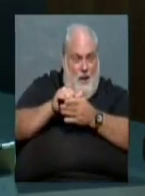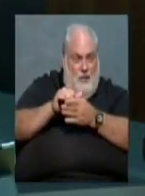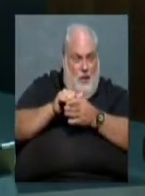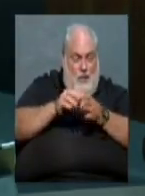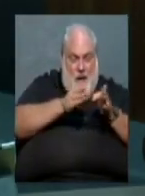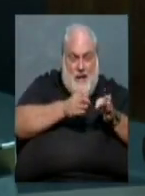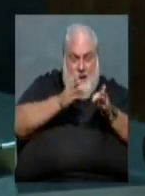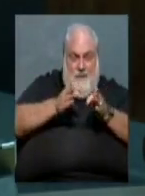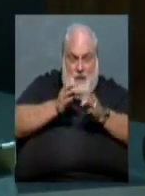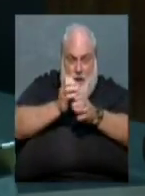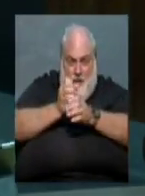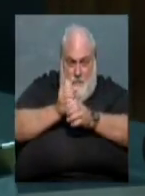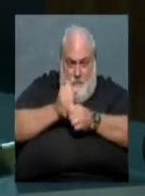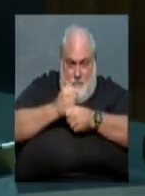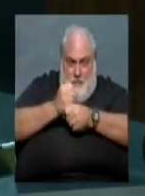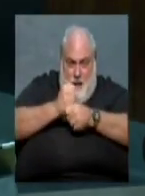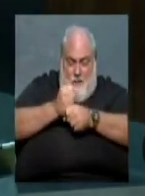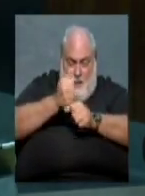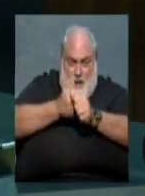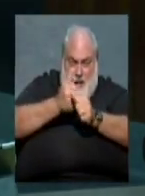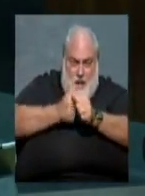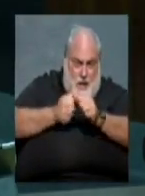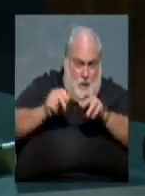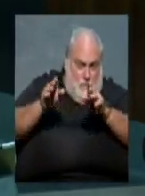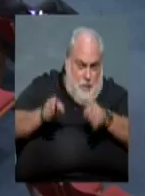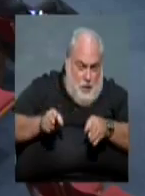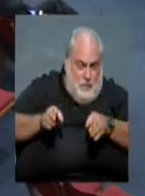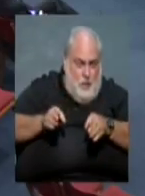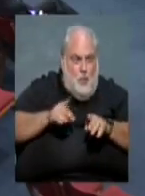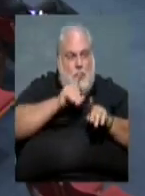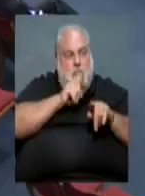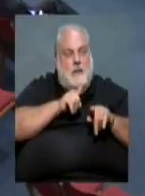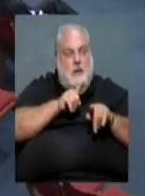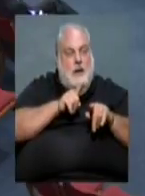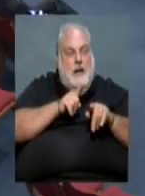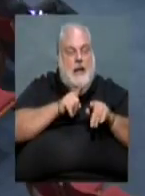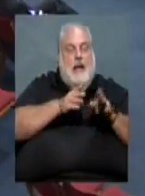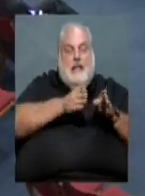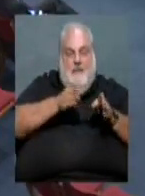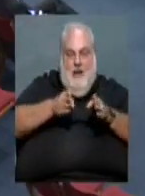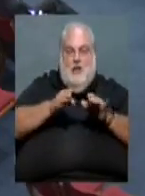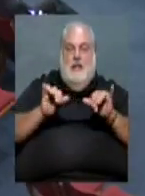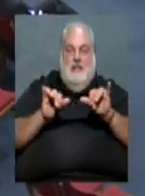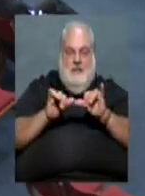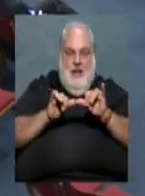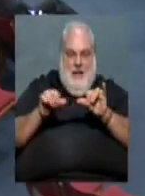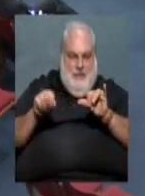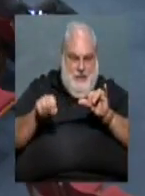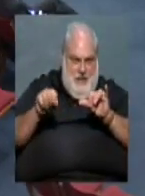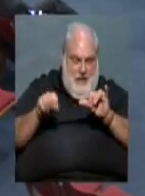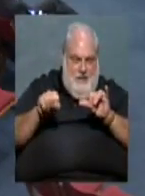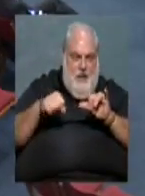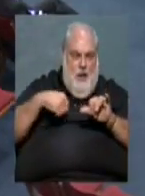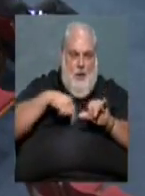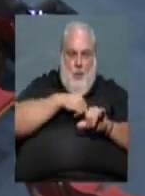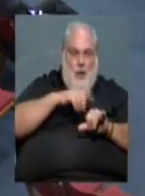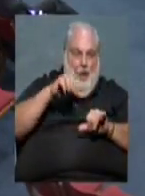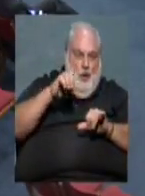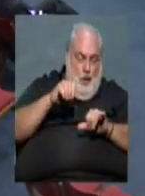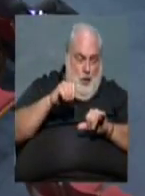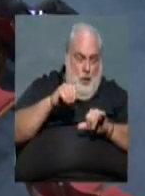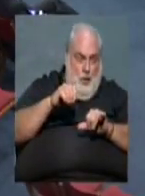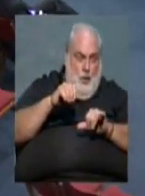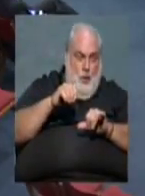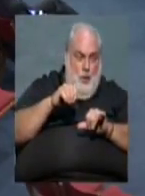individually made for each person? They're individually sized. So, what we do is, and, in fact,